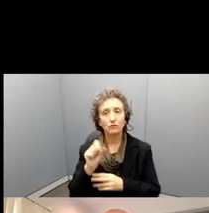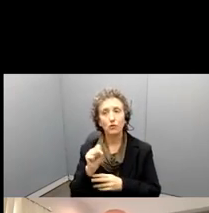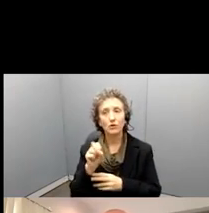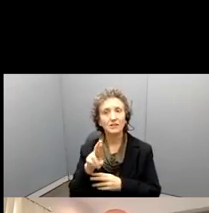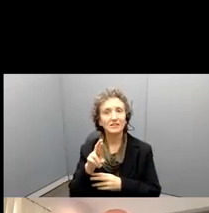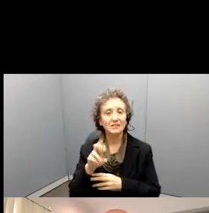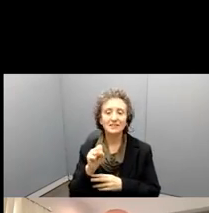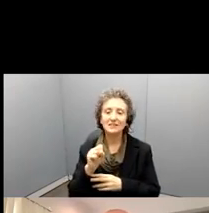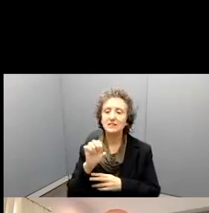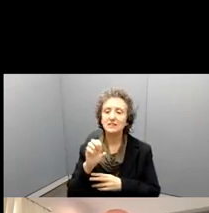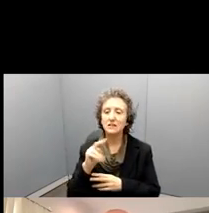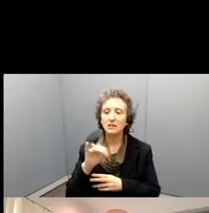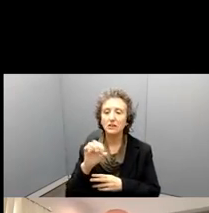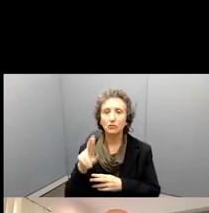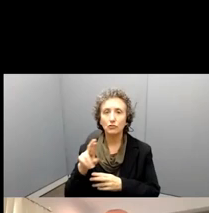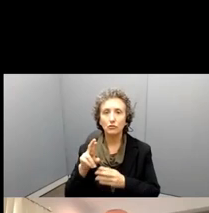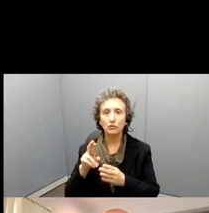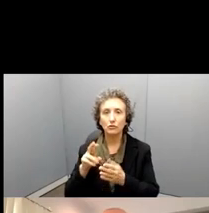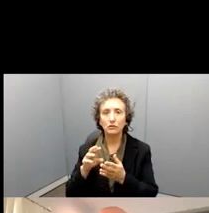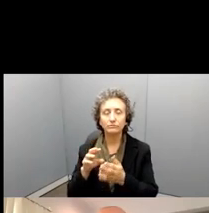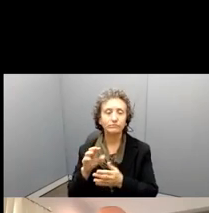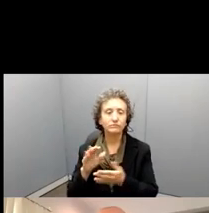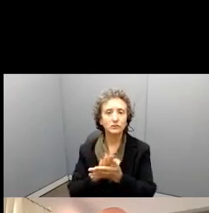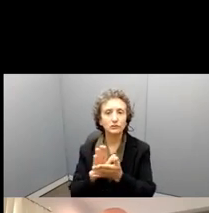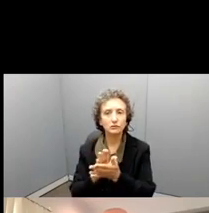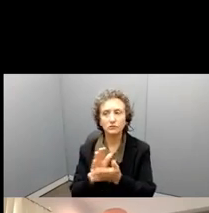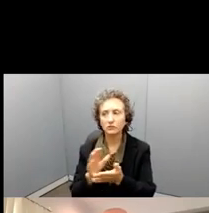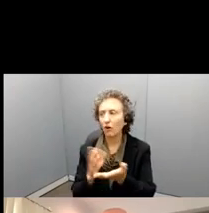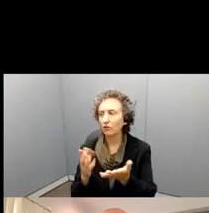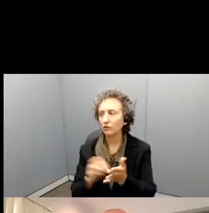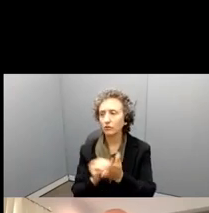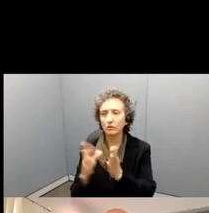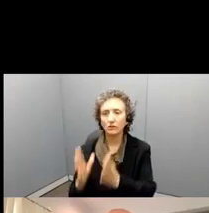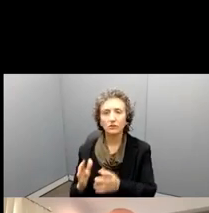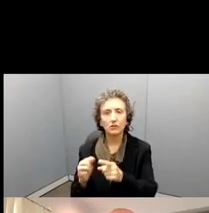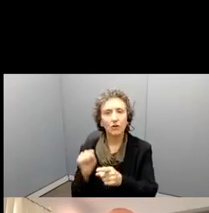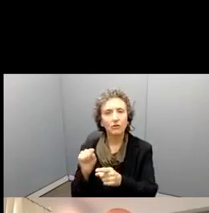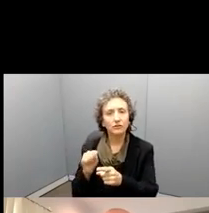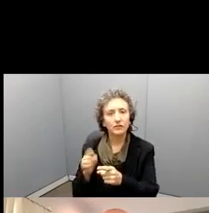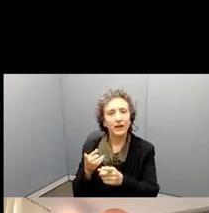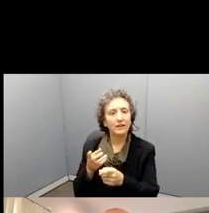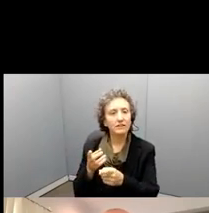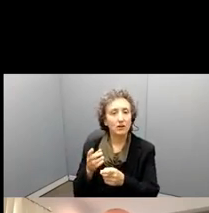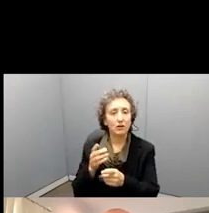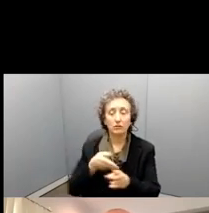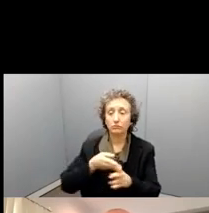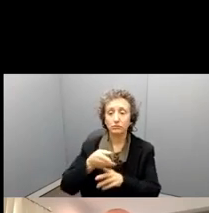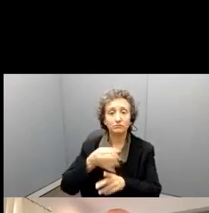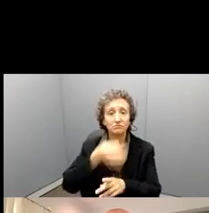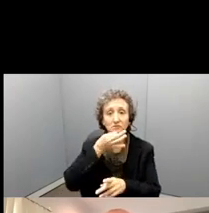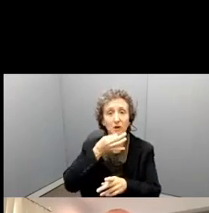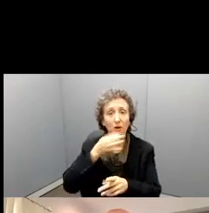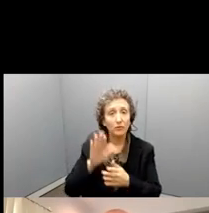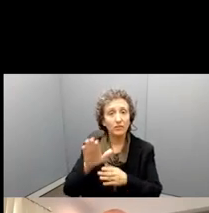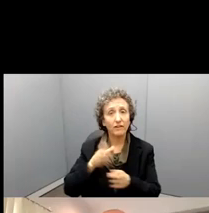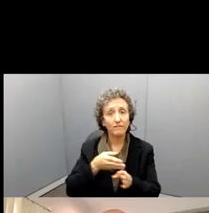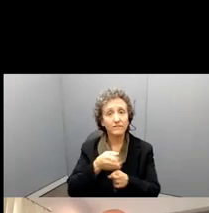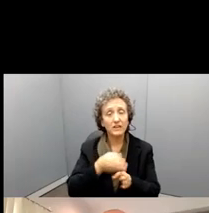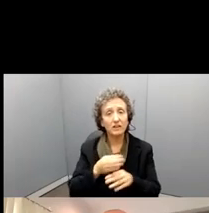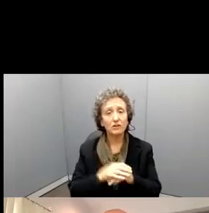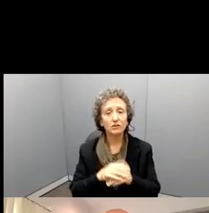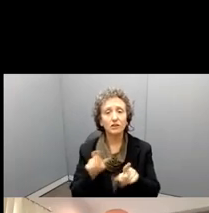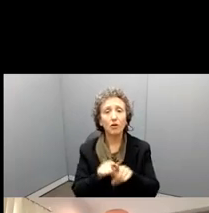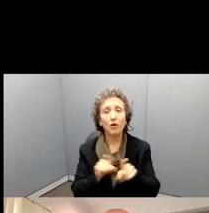many of these scholars have, are definitely, they're the leading people in their field. They've often been involved in our minority